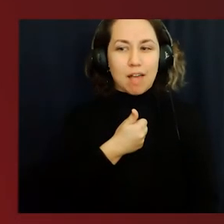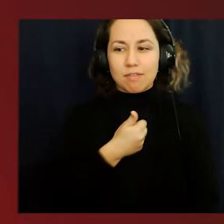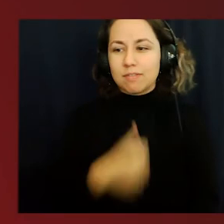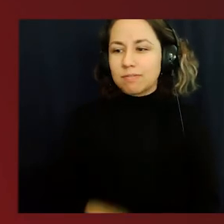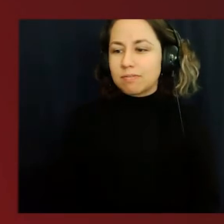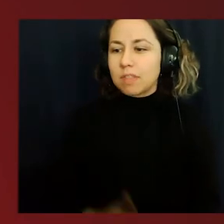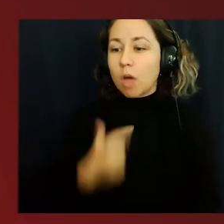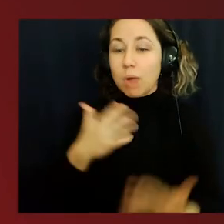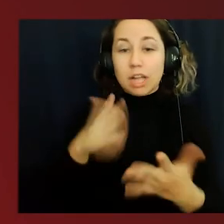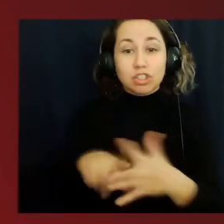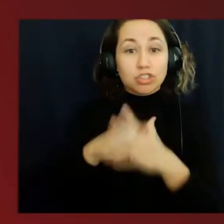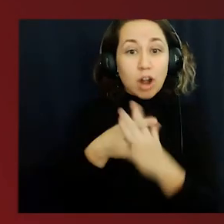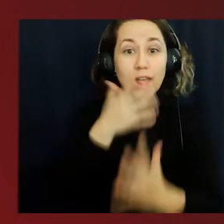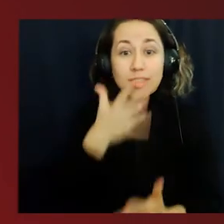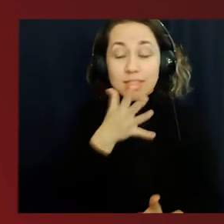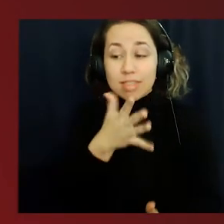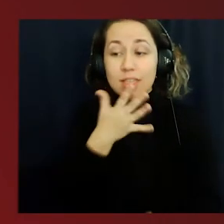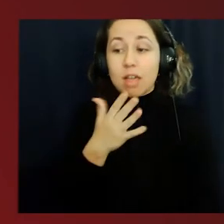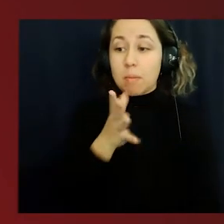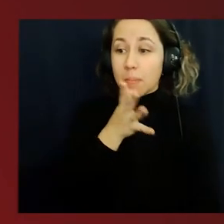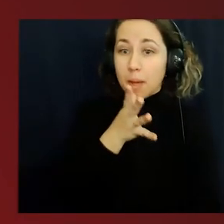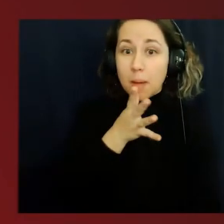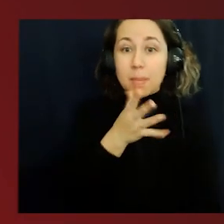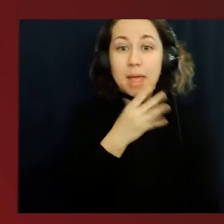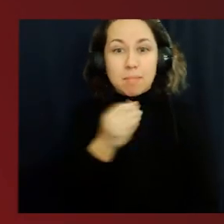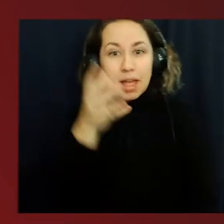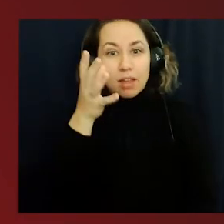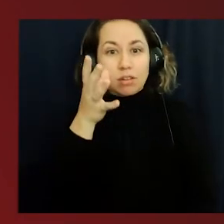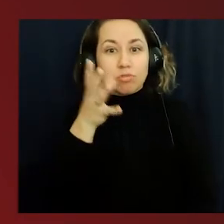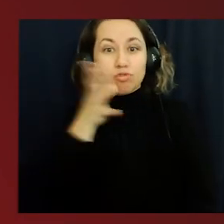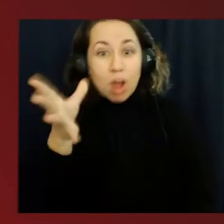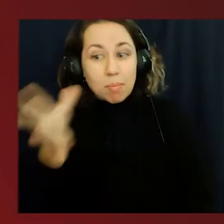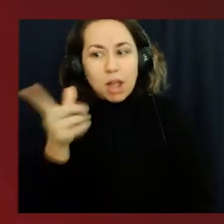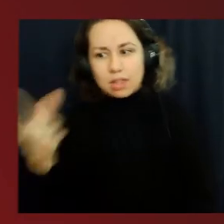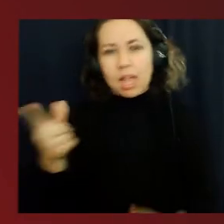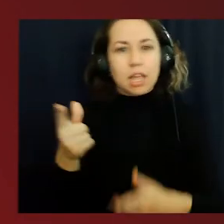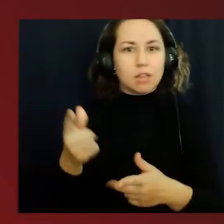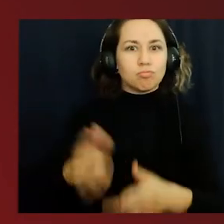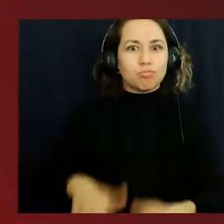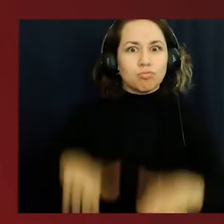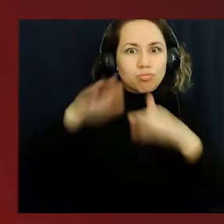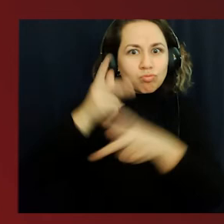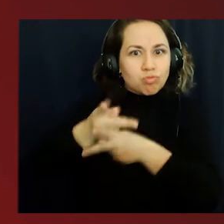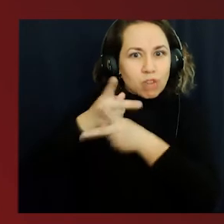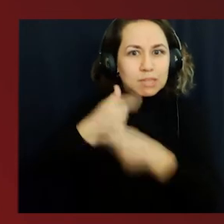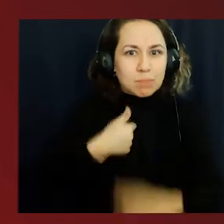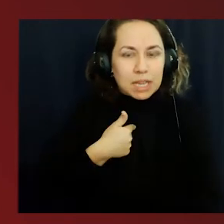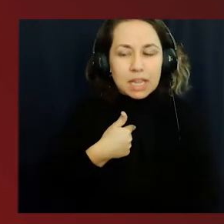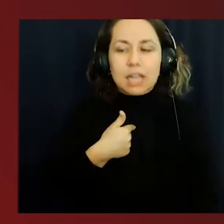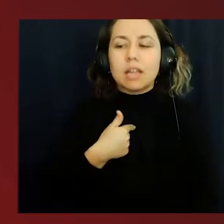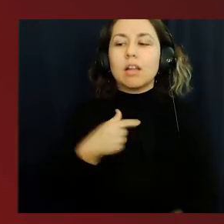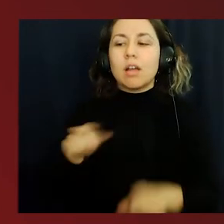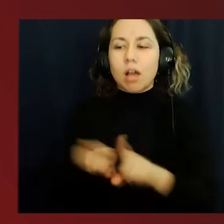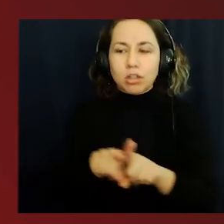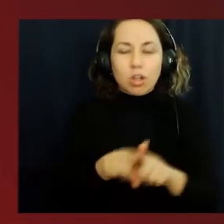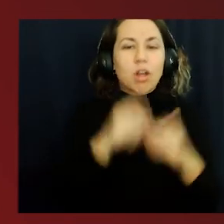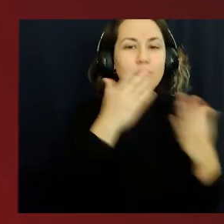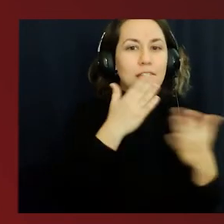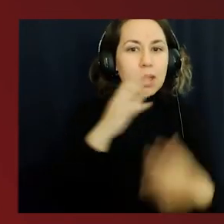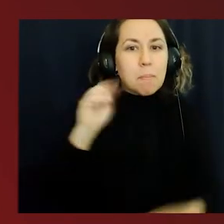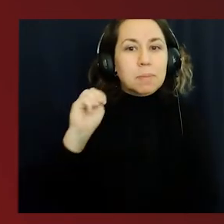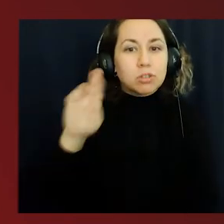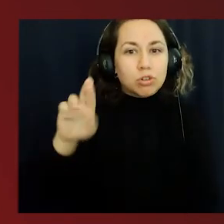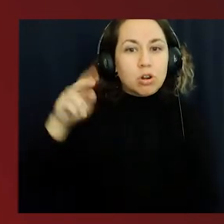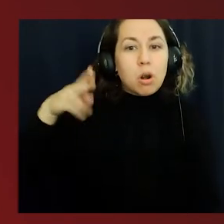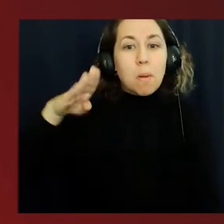I would like to start by thanking my mom and my guardian who both did so much to raise me and then continue on by thanking